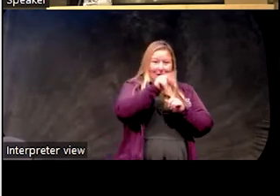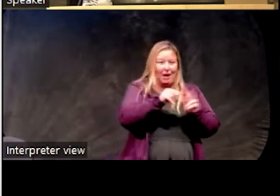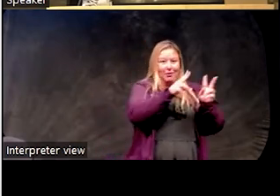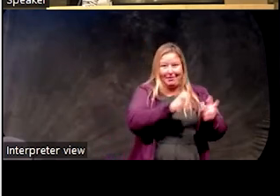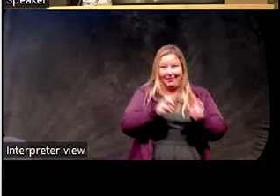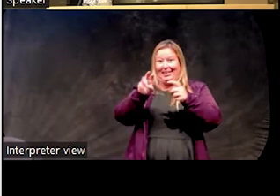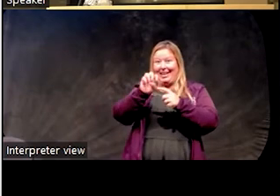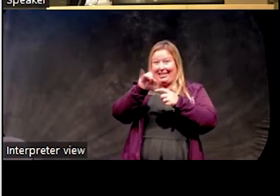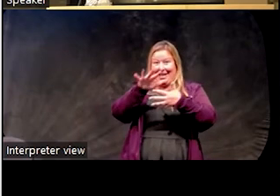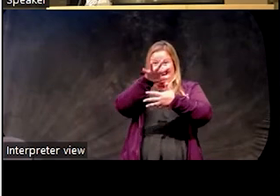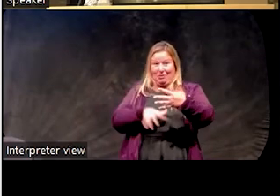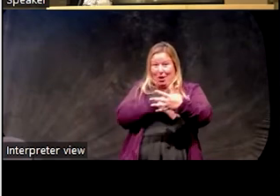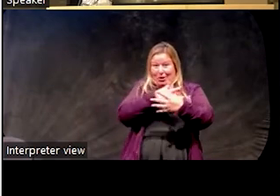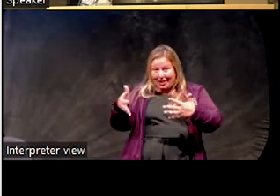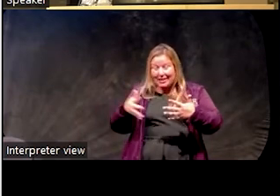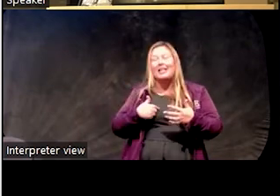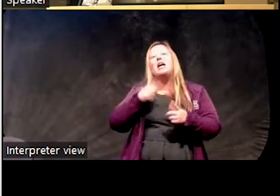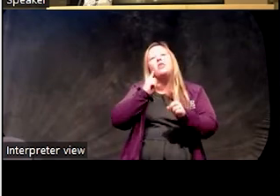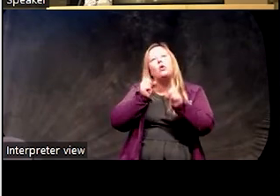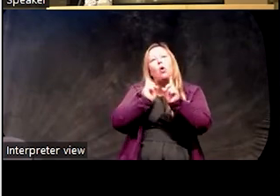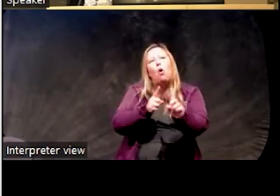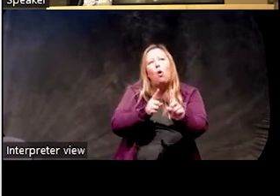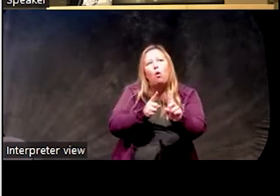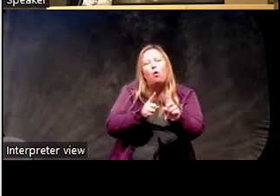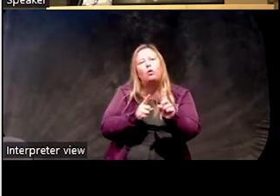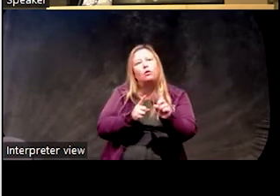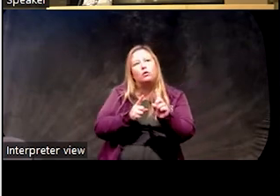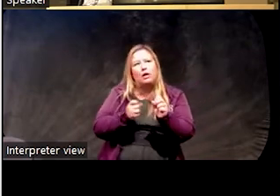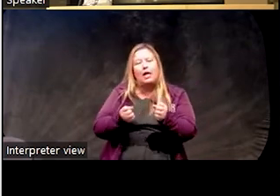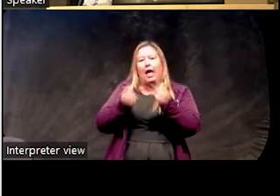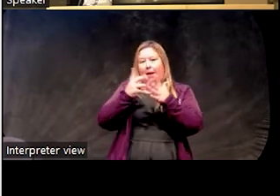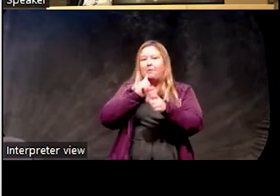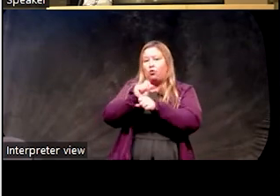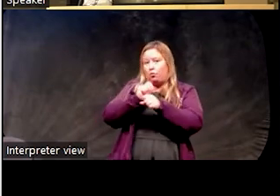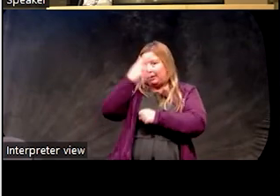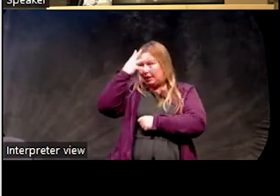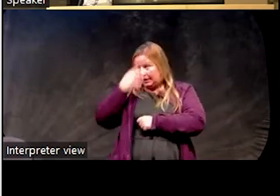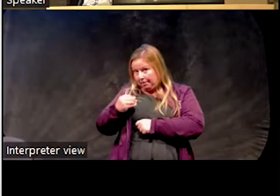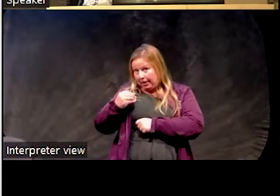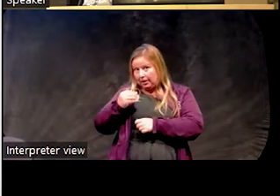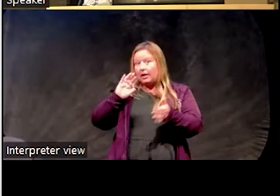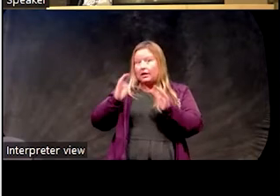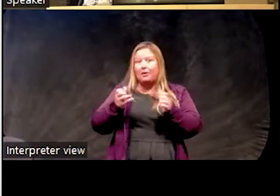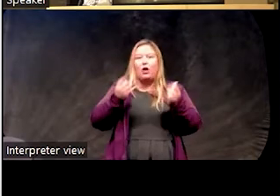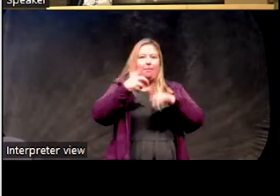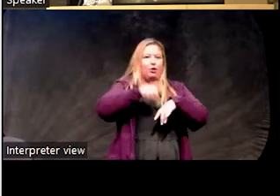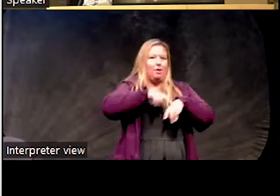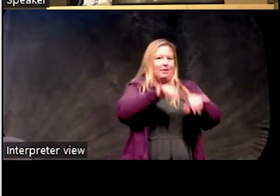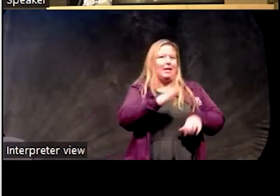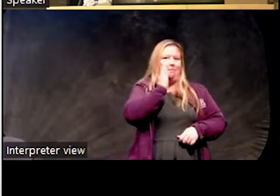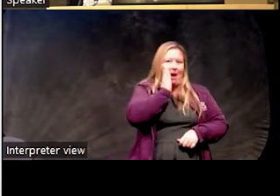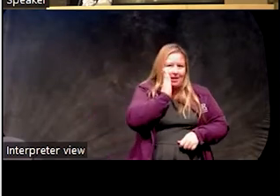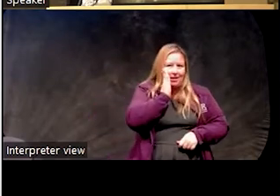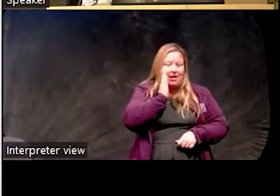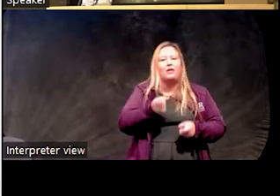Excel sheets. And we're looking at that number of how much they're sleeping compared to how much time they're in bed.